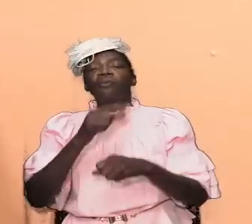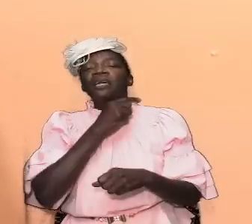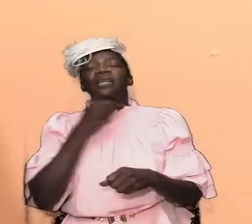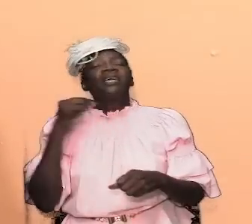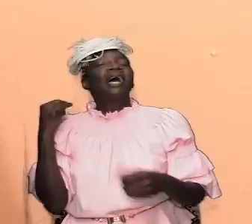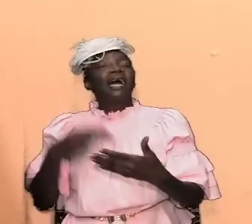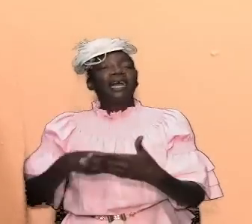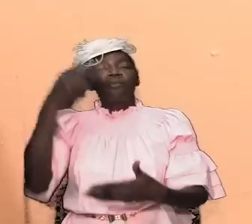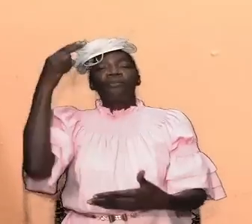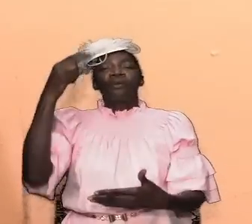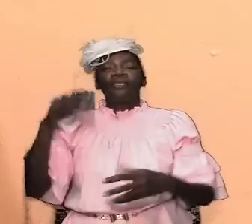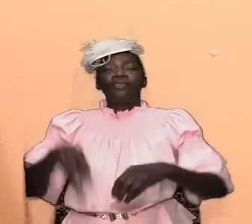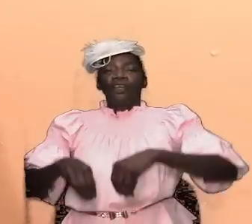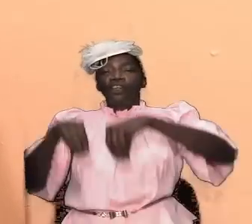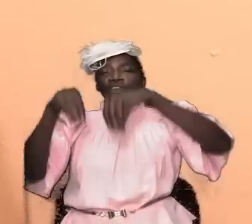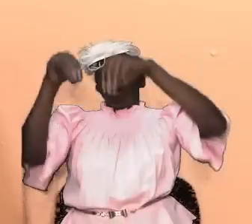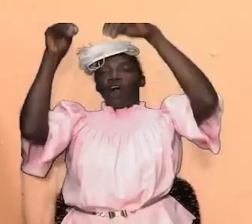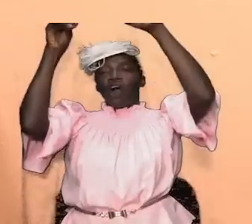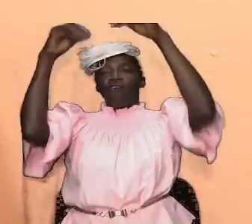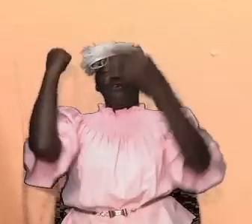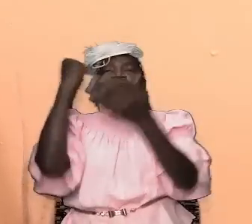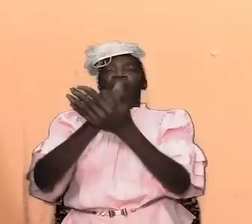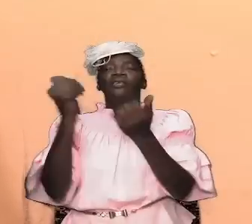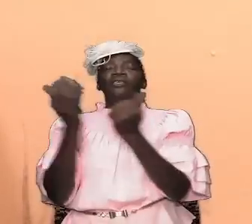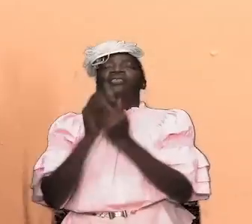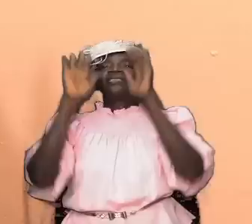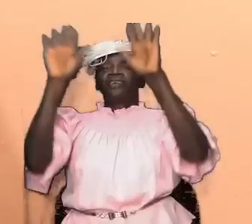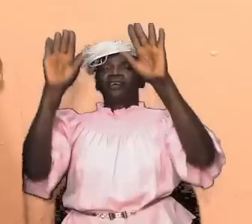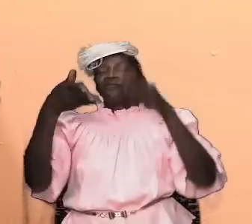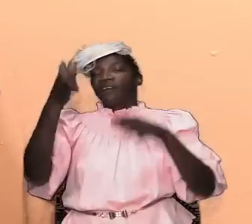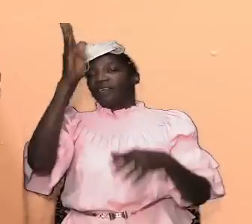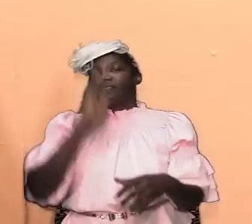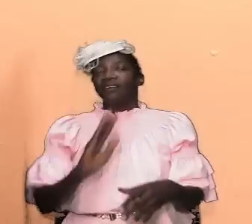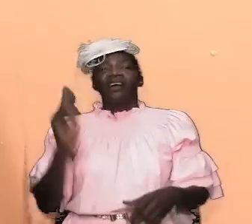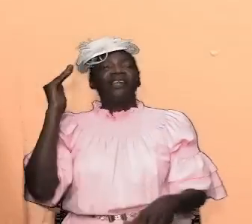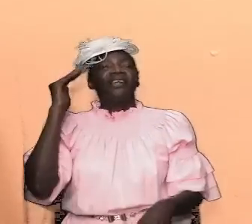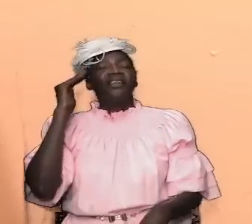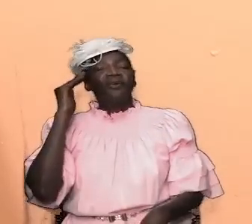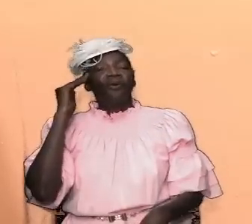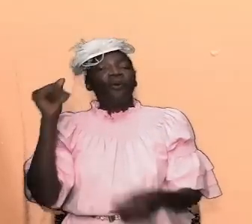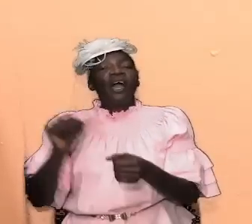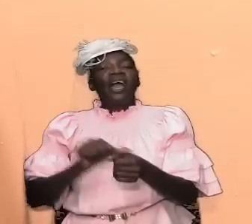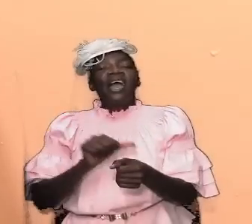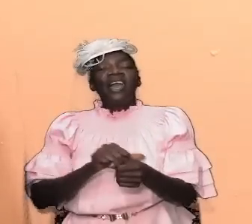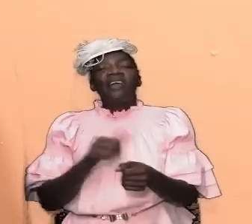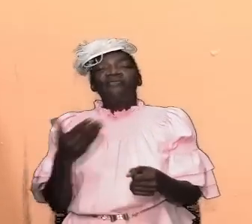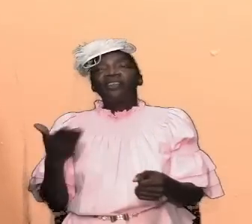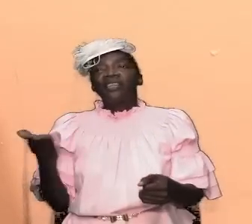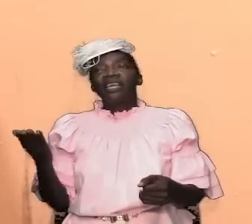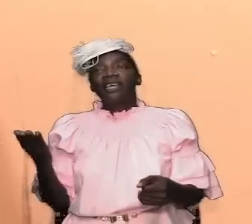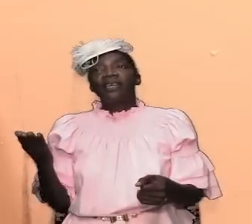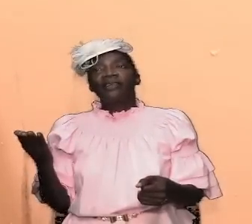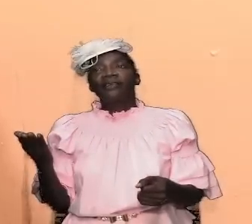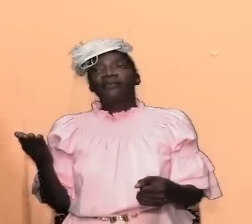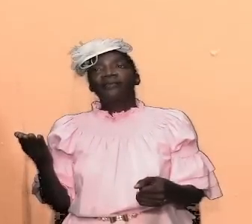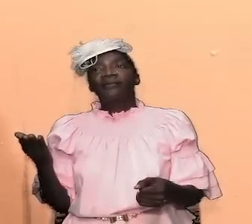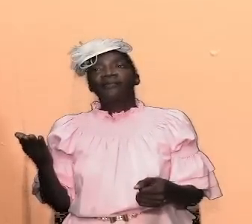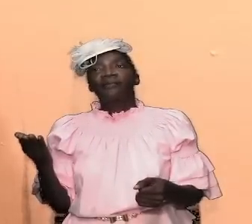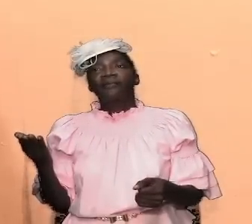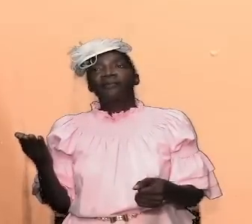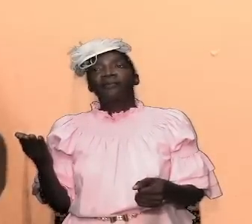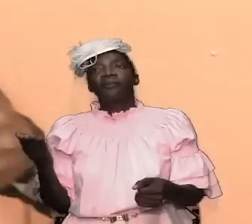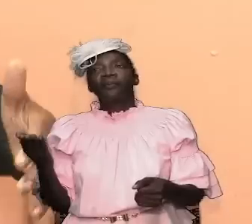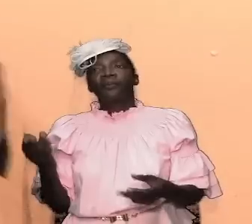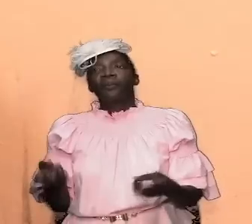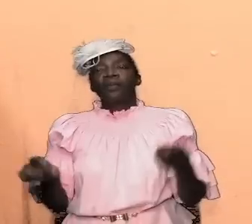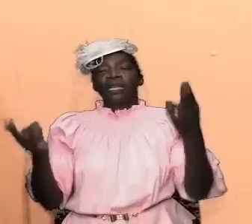priests to offer sacrifice to god they knew that everything that